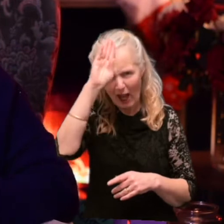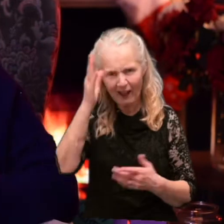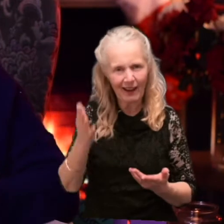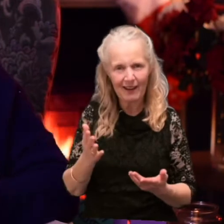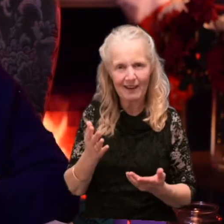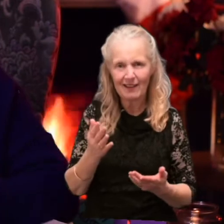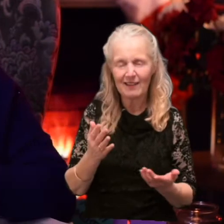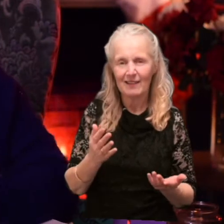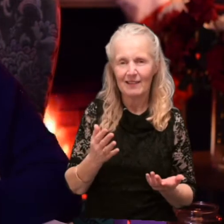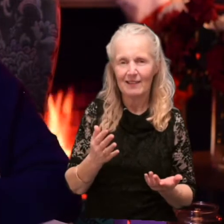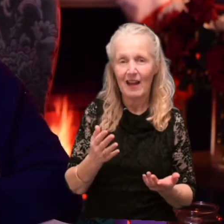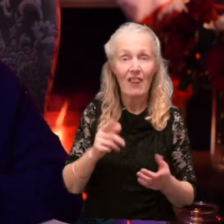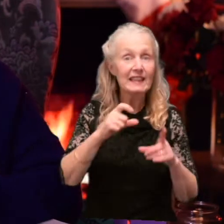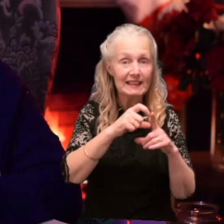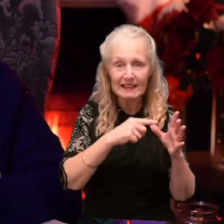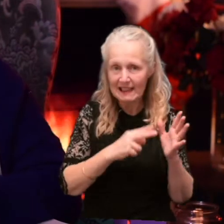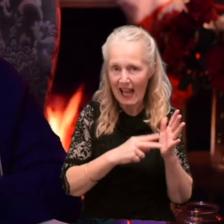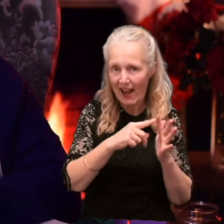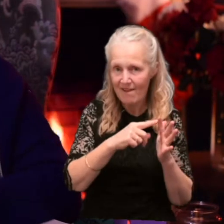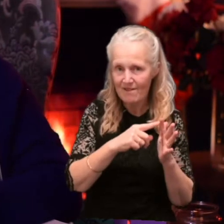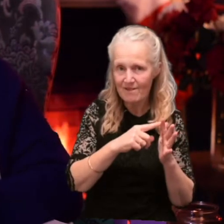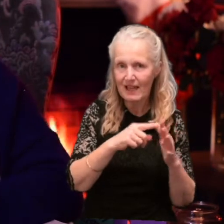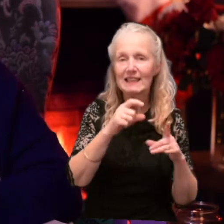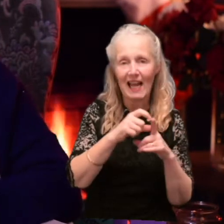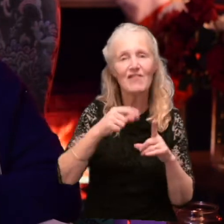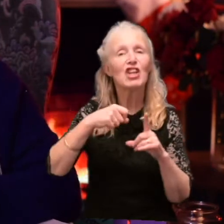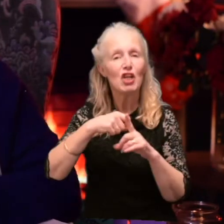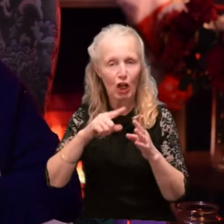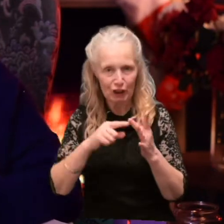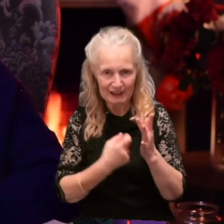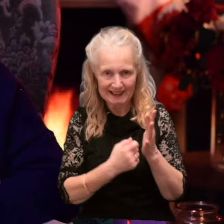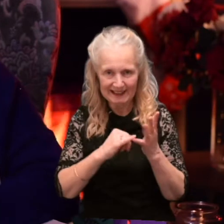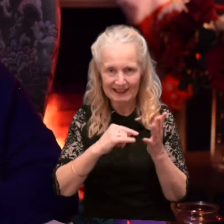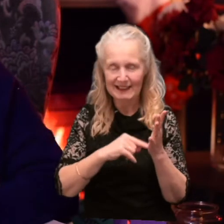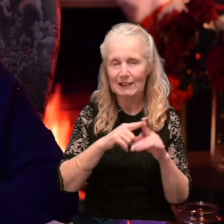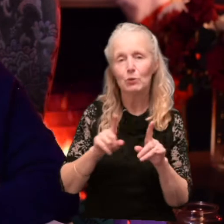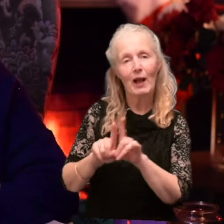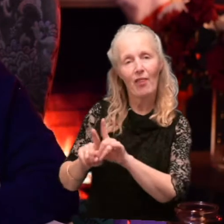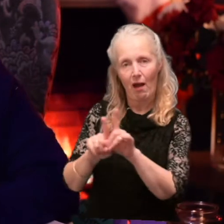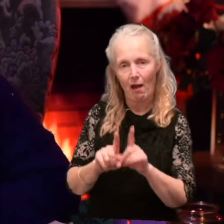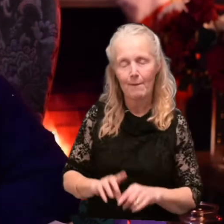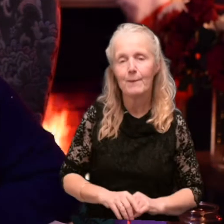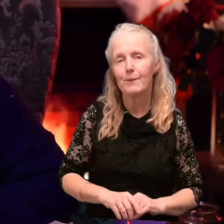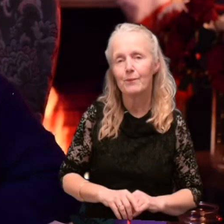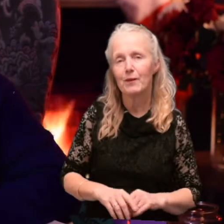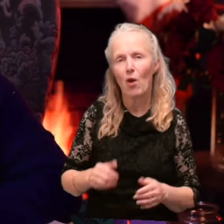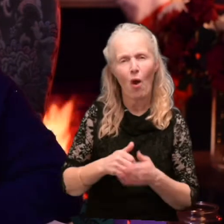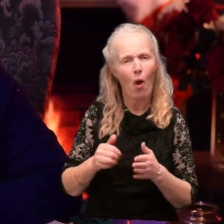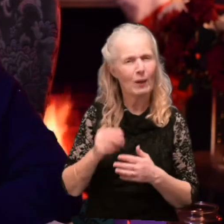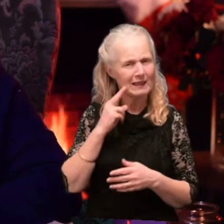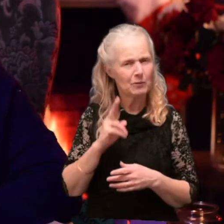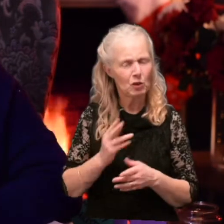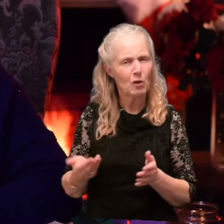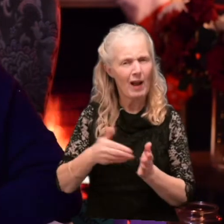And then Dave. Well, Dave and Kirsty. Together. They always seem to arrive together.